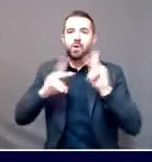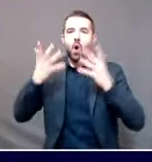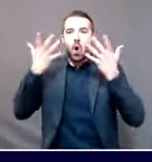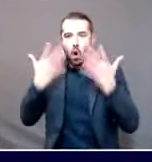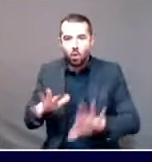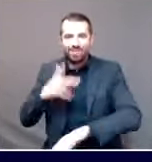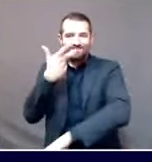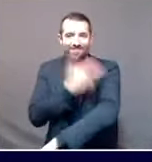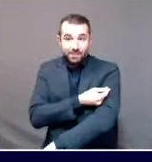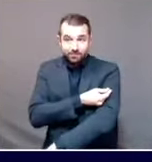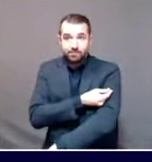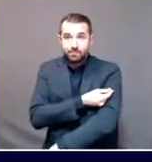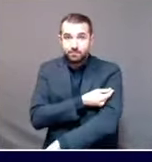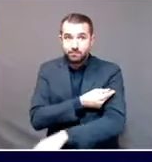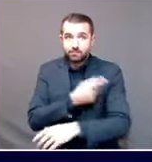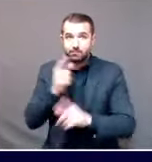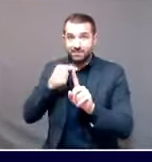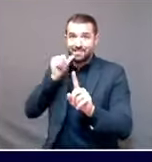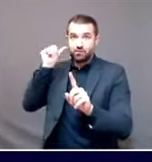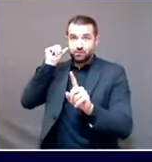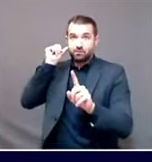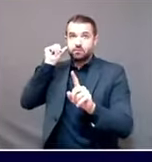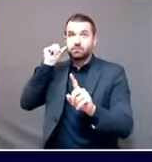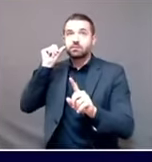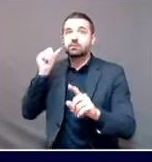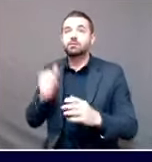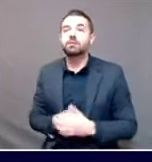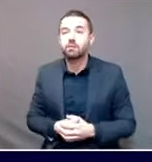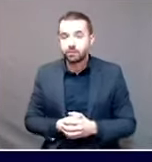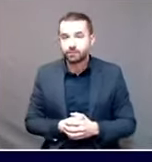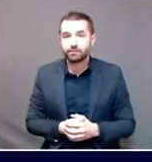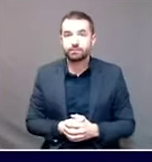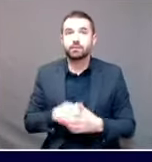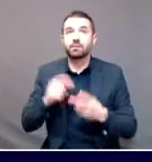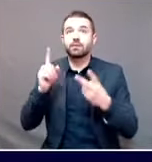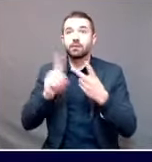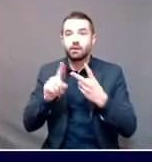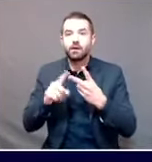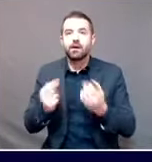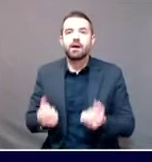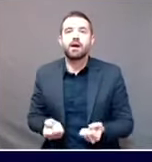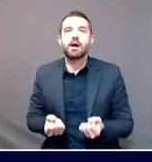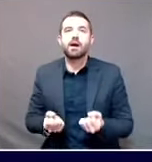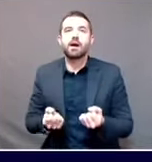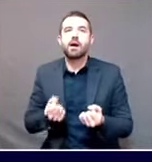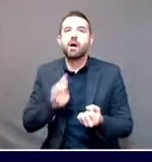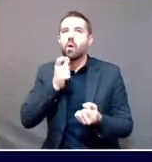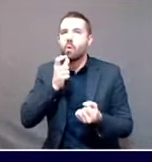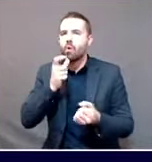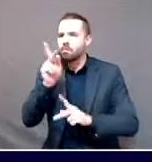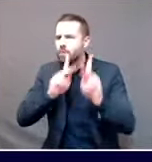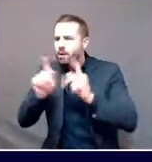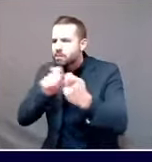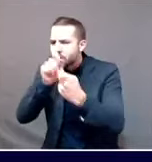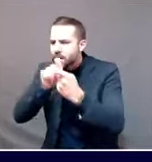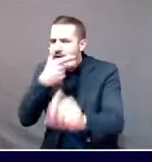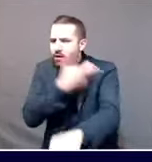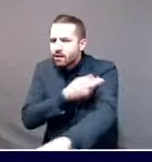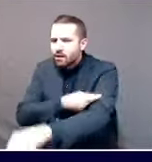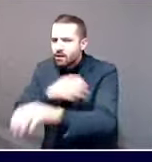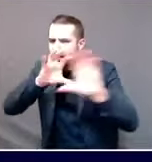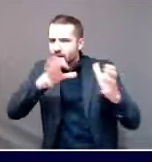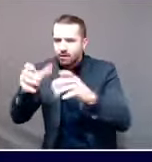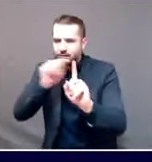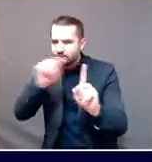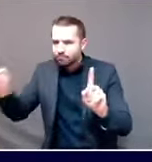right people yesterday? The first question is about velocity. The second question is about equity. Both of